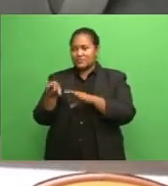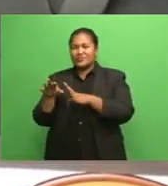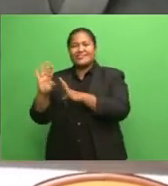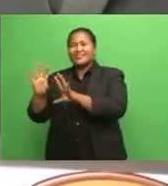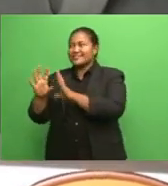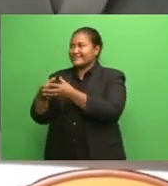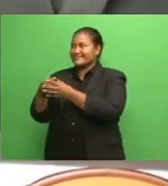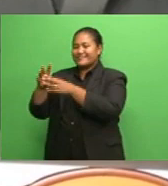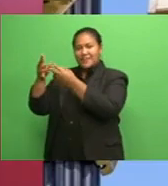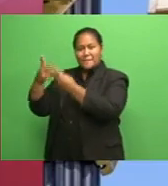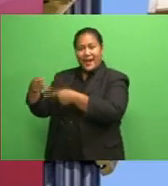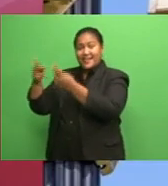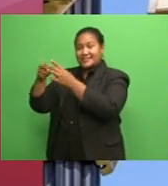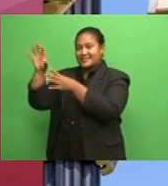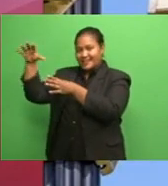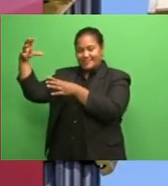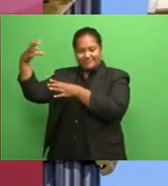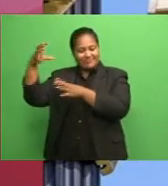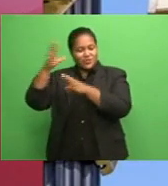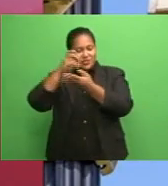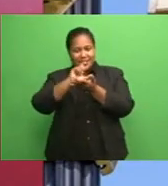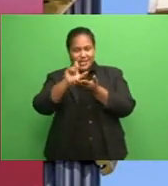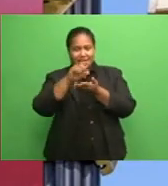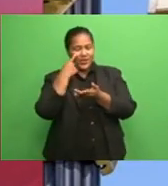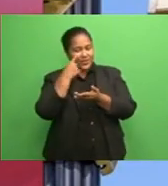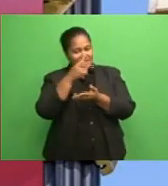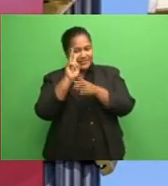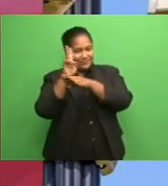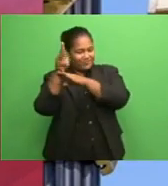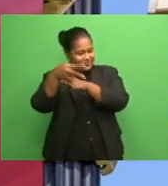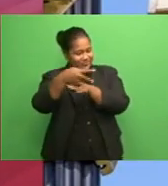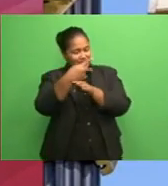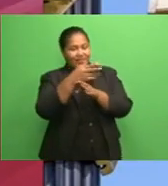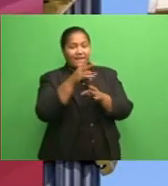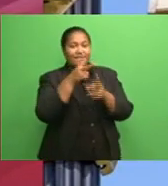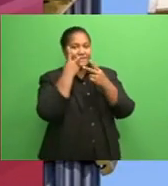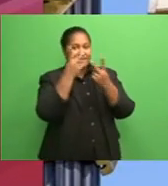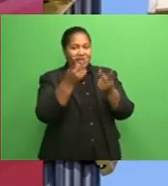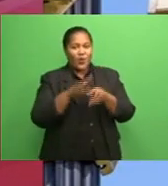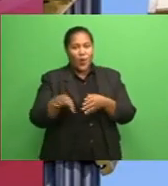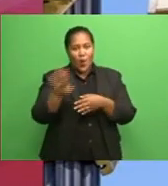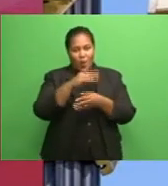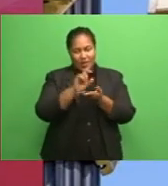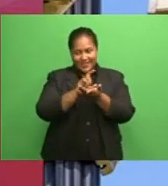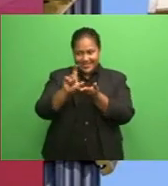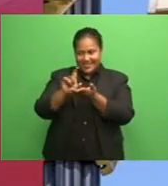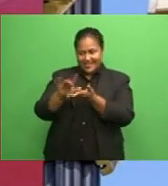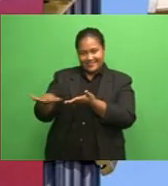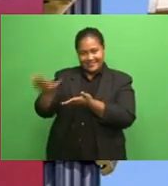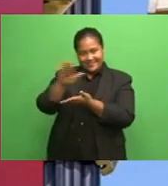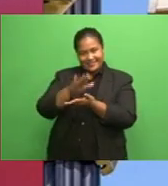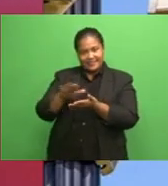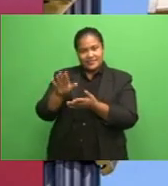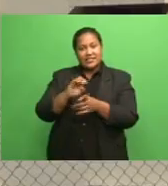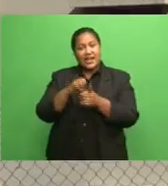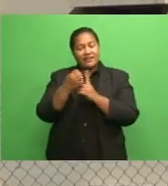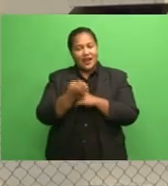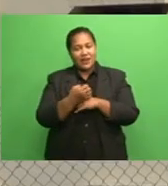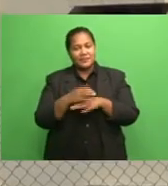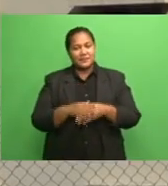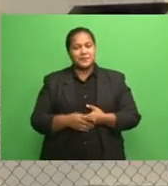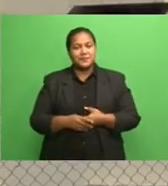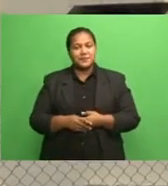we get a good view of all the boundaries.